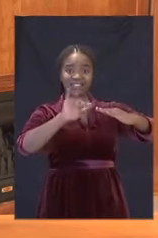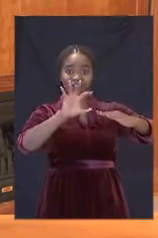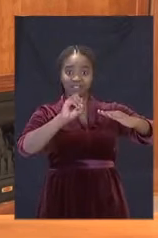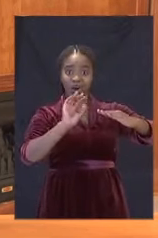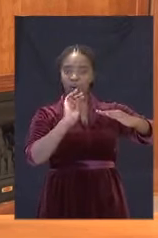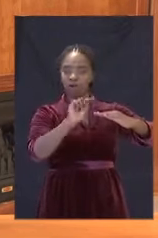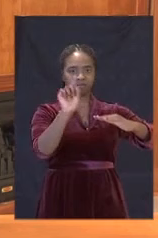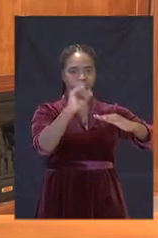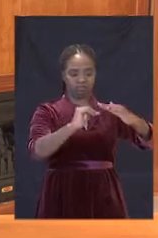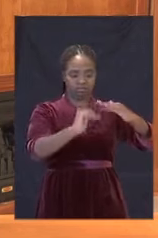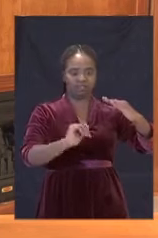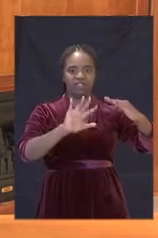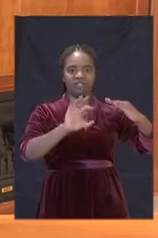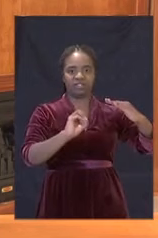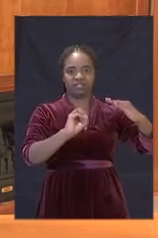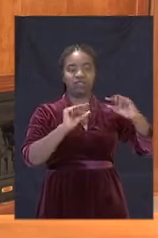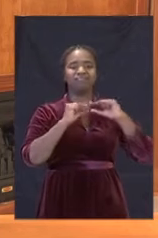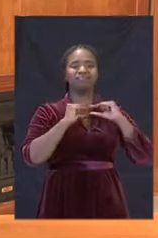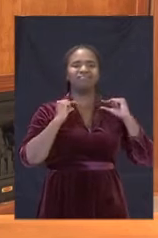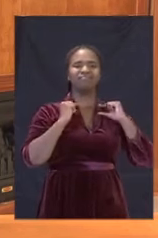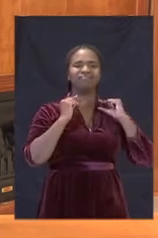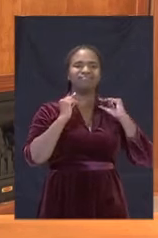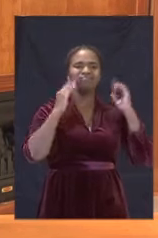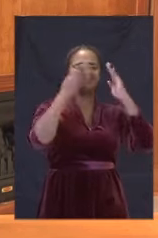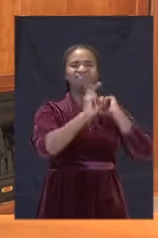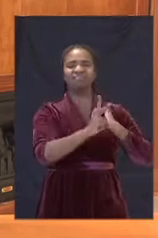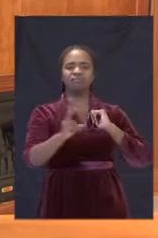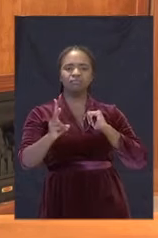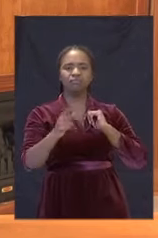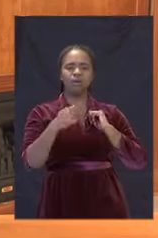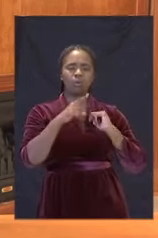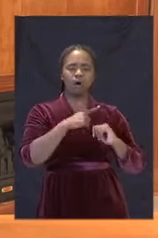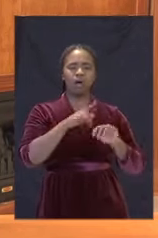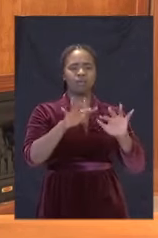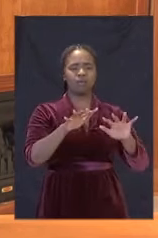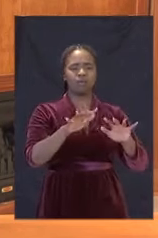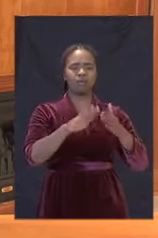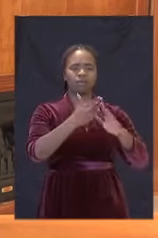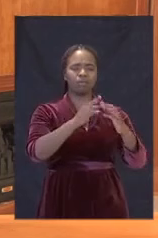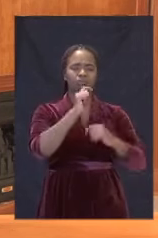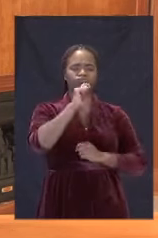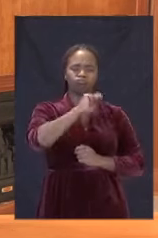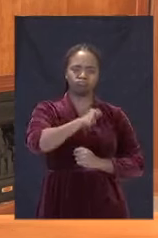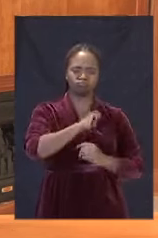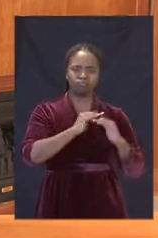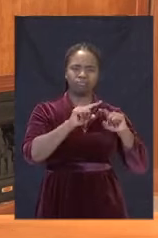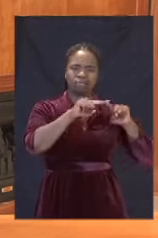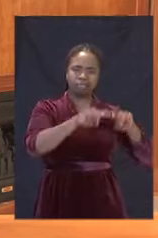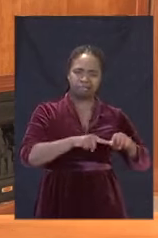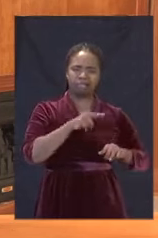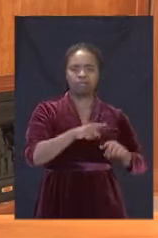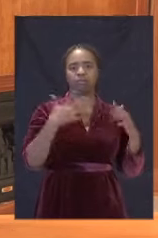Our religious leaders occupy positions of immense trust and authority in our